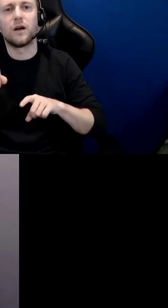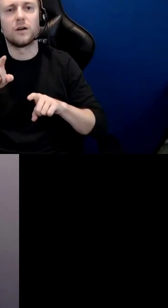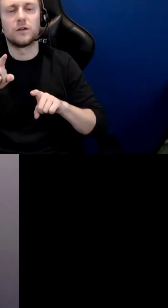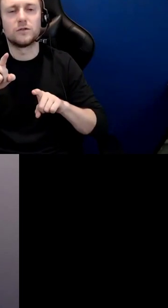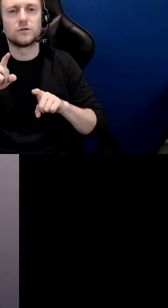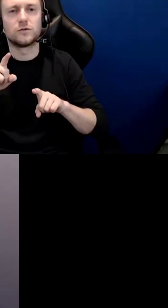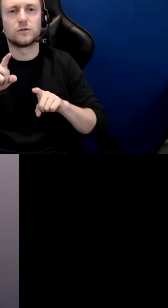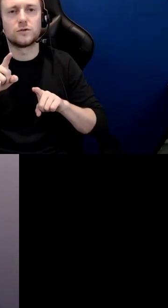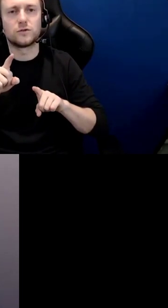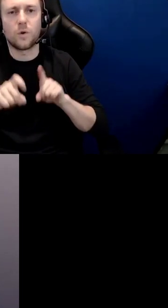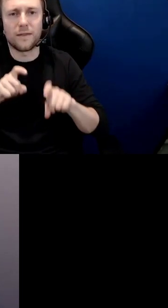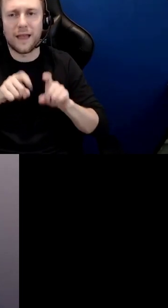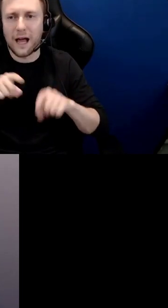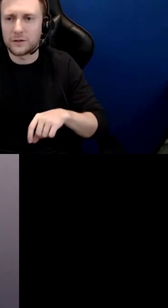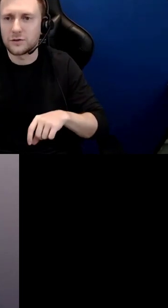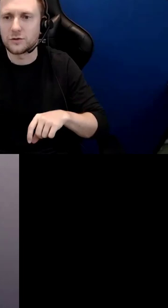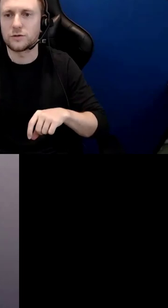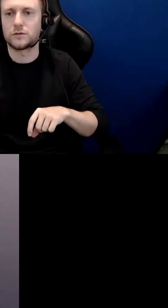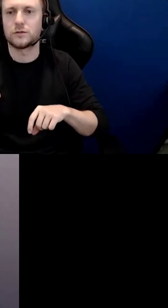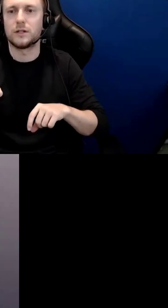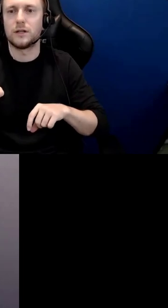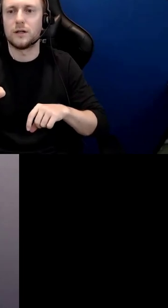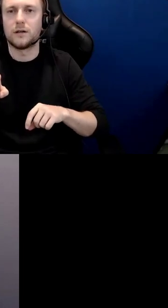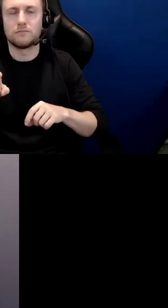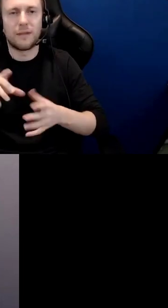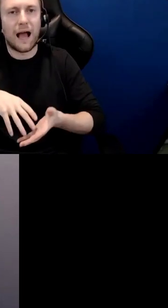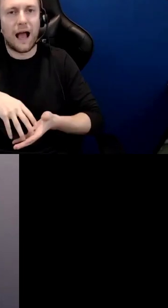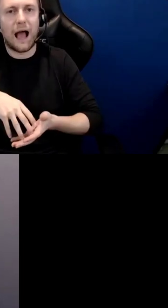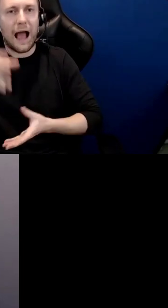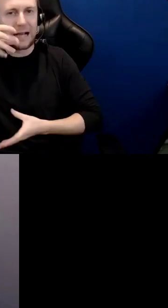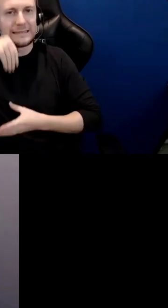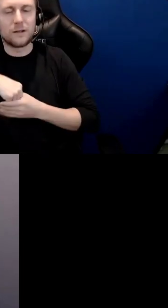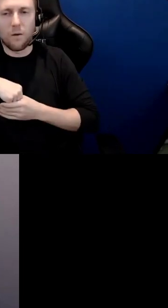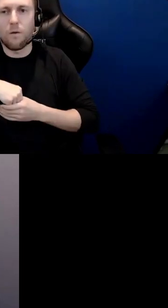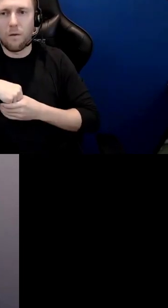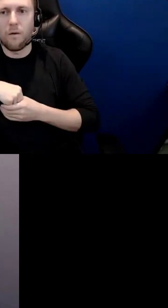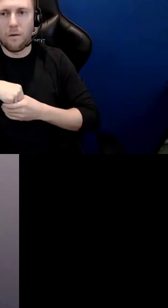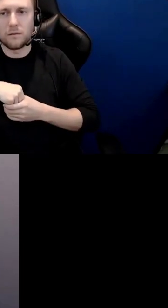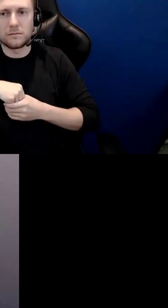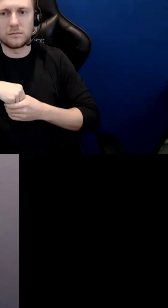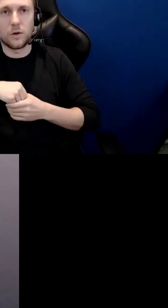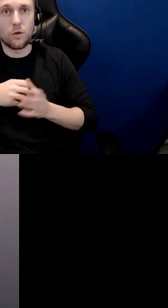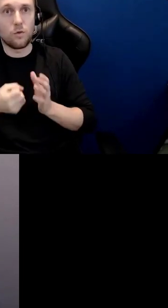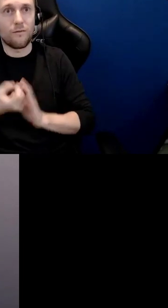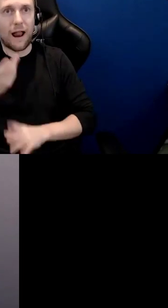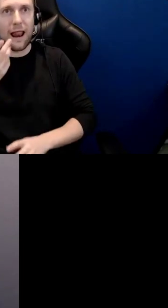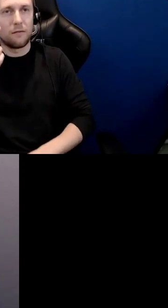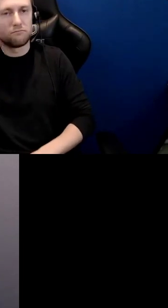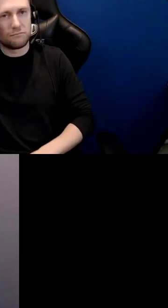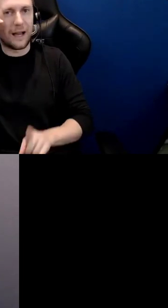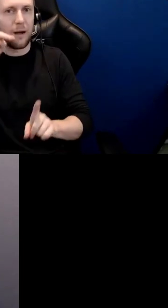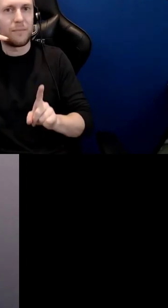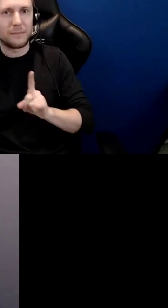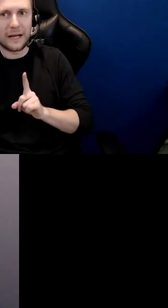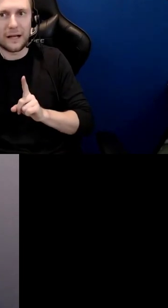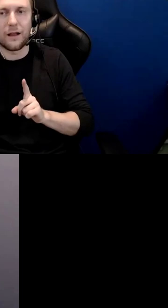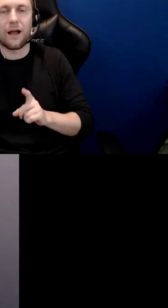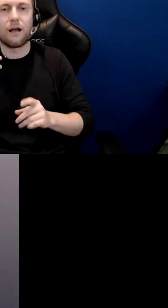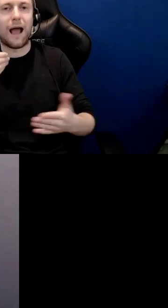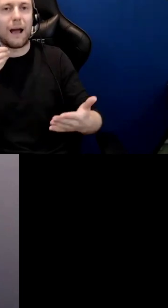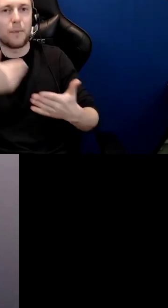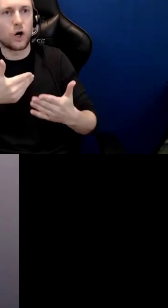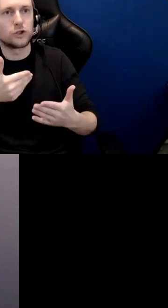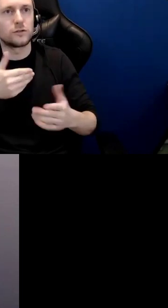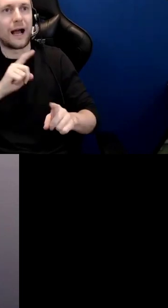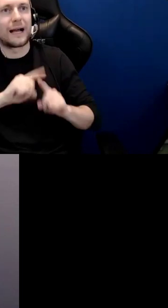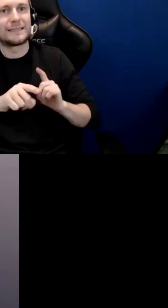shapes my understanding of who i am and my opportunities for decolonial action these are all things that we will speak to and when we come